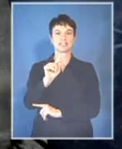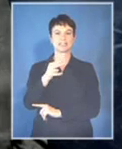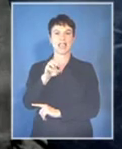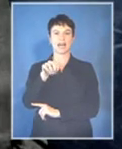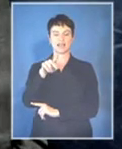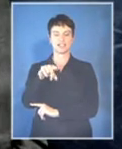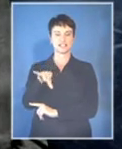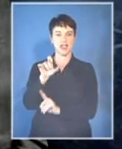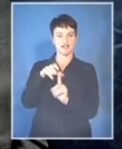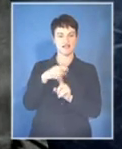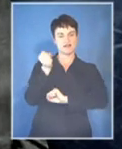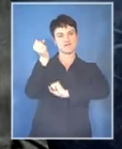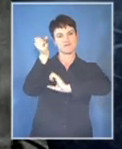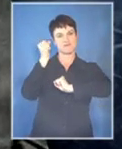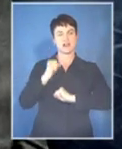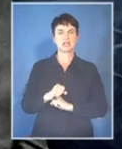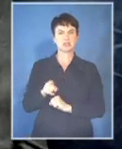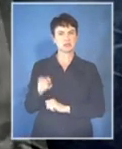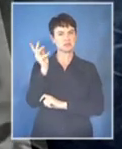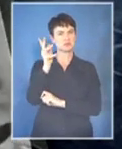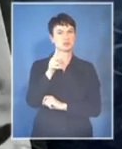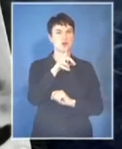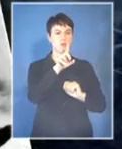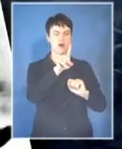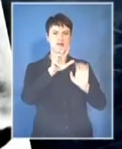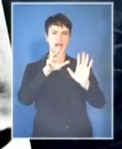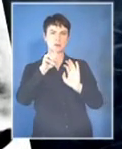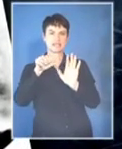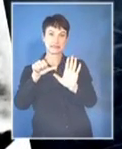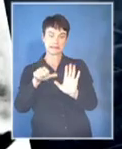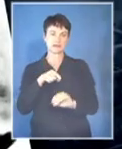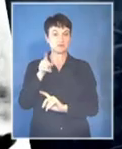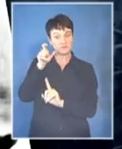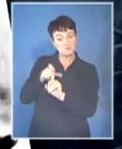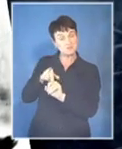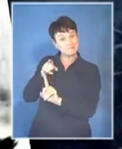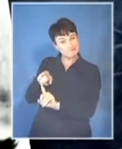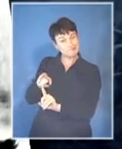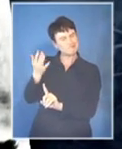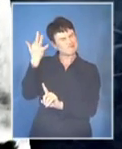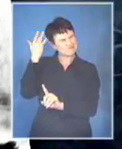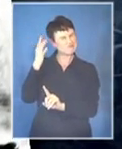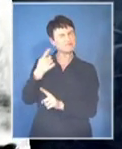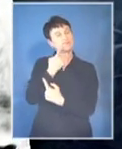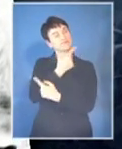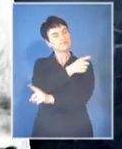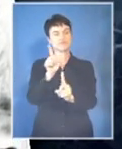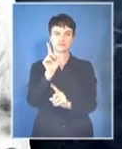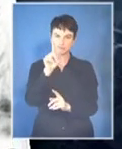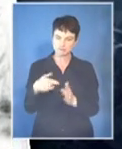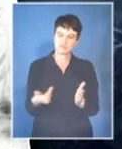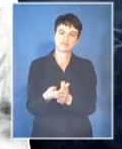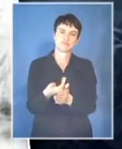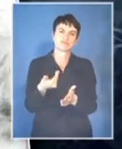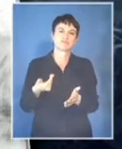It was titled The Regeneration of Africa, where Pixley Seme argued that a new and unique civilization was soon to be